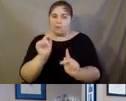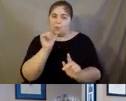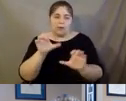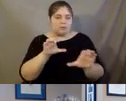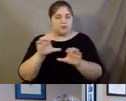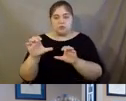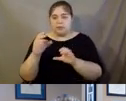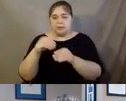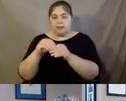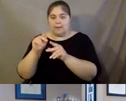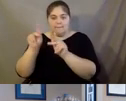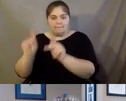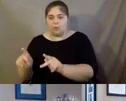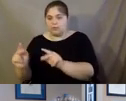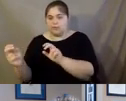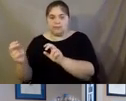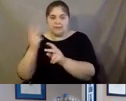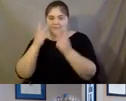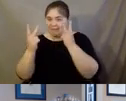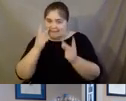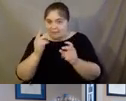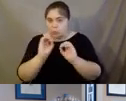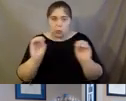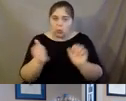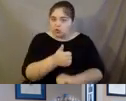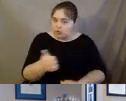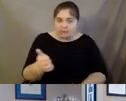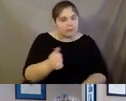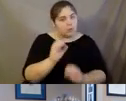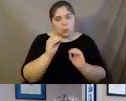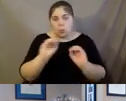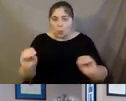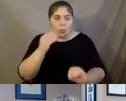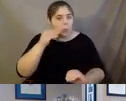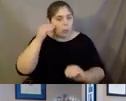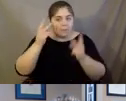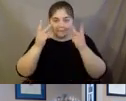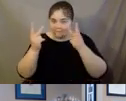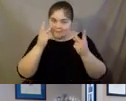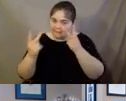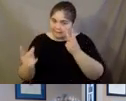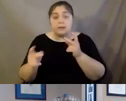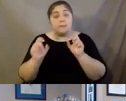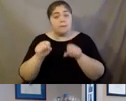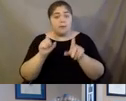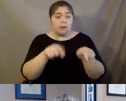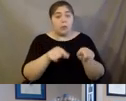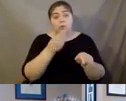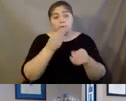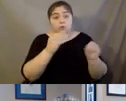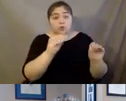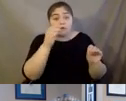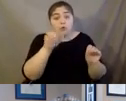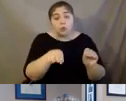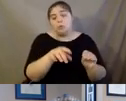in-person visits, so no in-car transportation or in-home visits, but, um, they can certainly run to the grocery store and pick up some